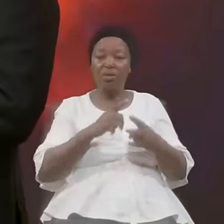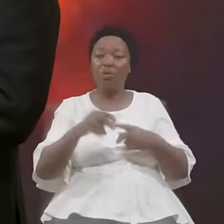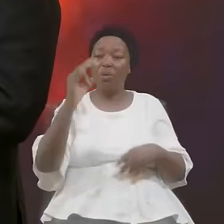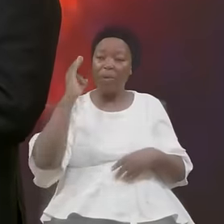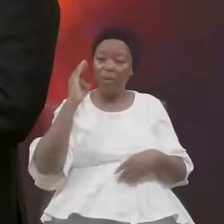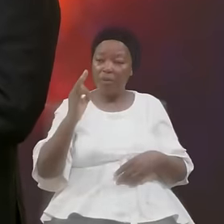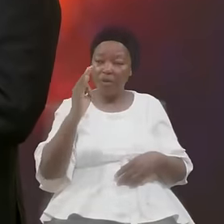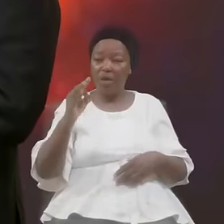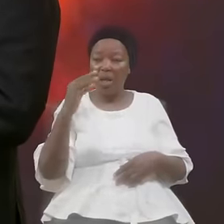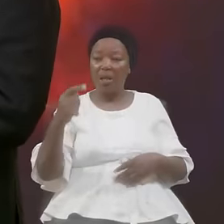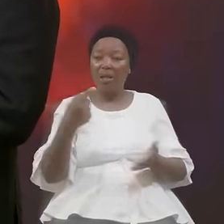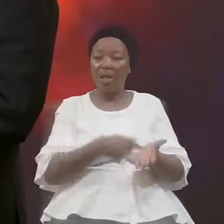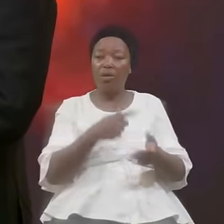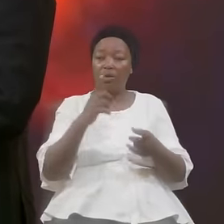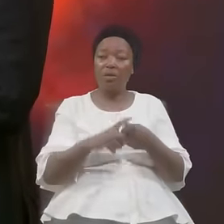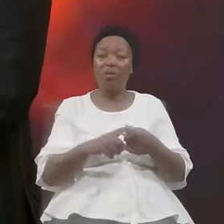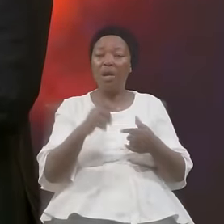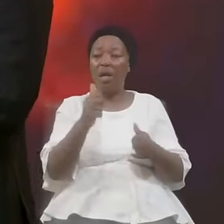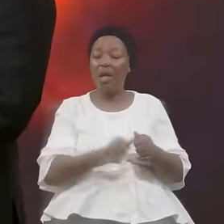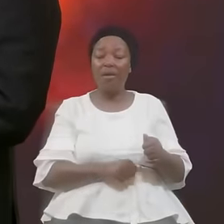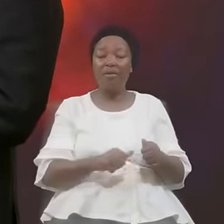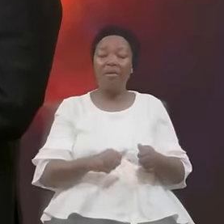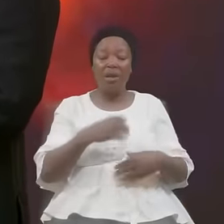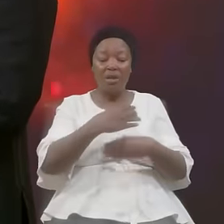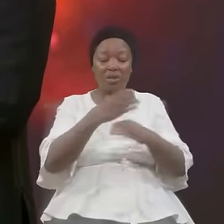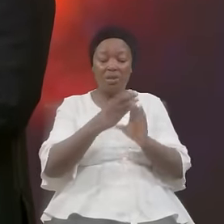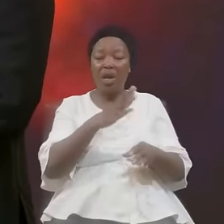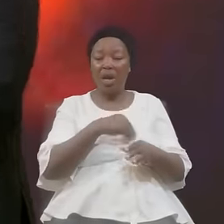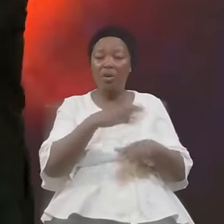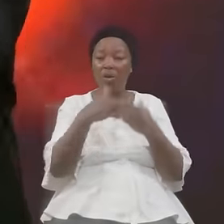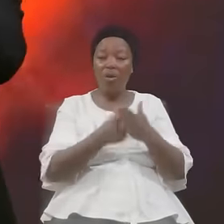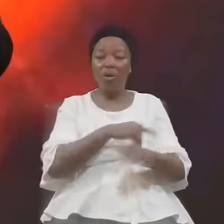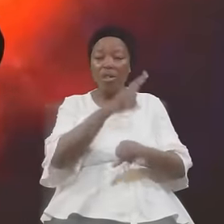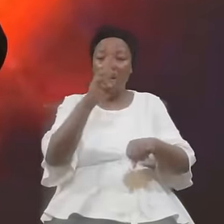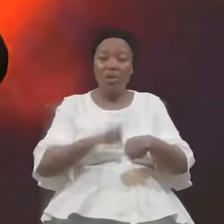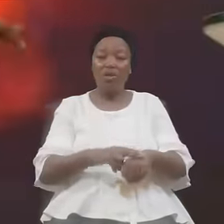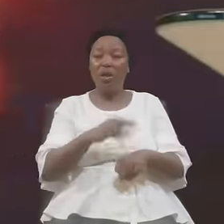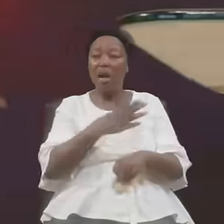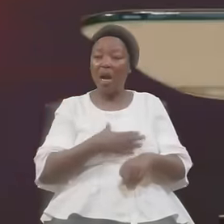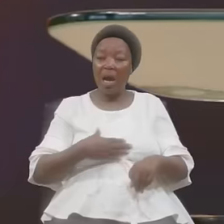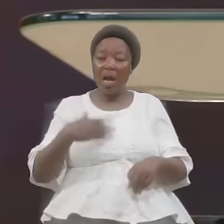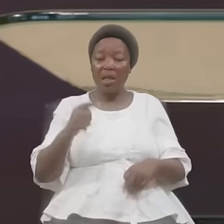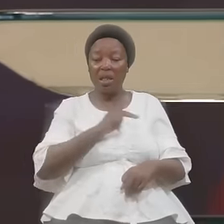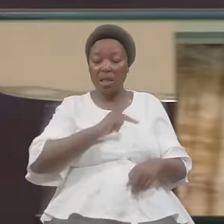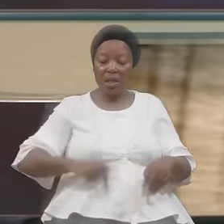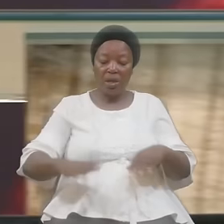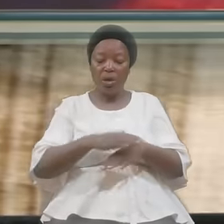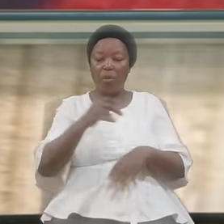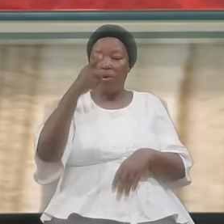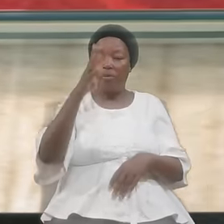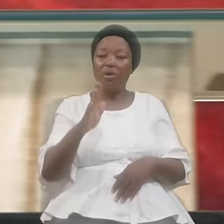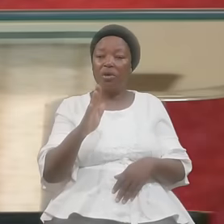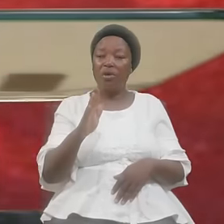The Gospel To Every Creature And All The Nations And The Kingdom Of God